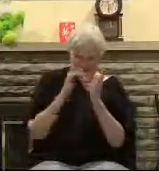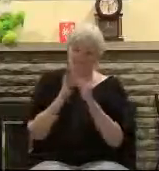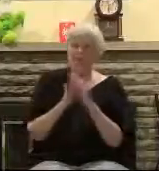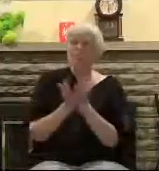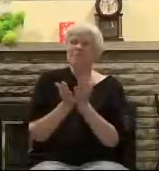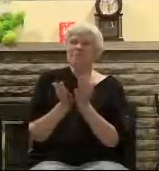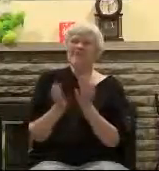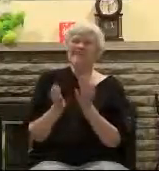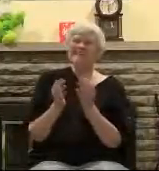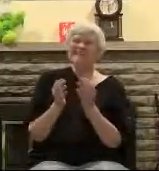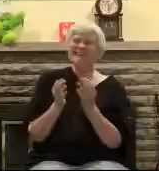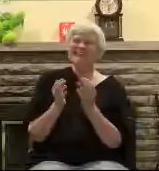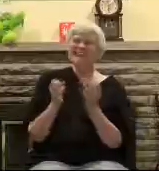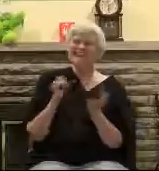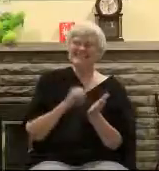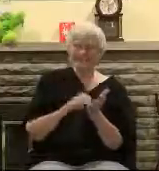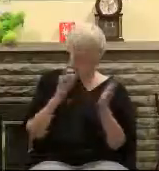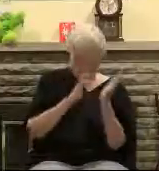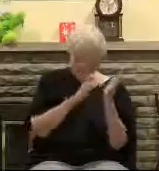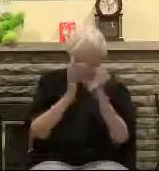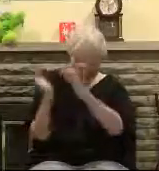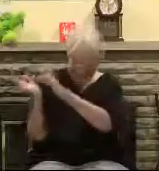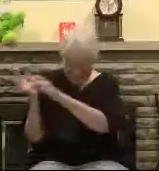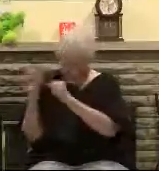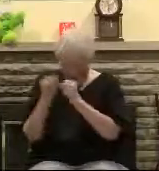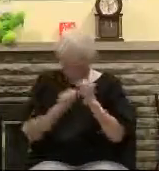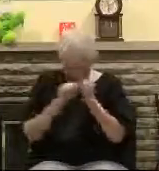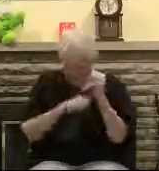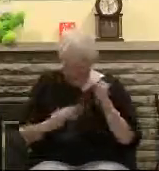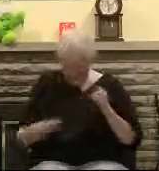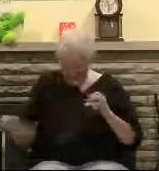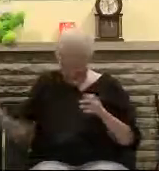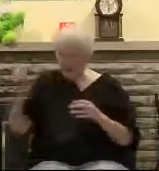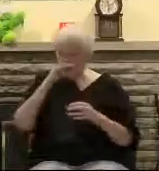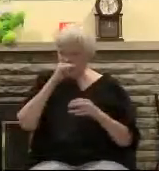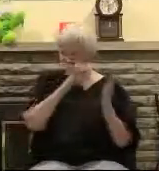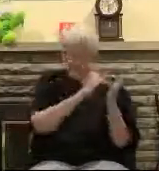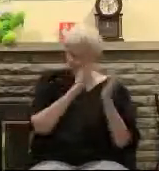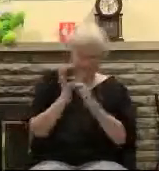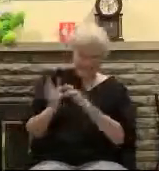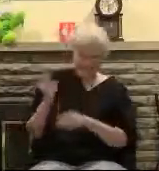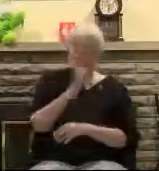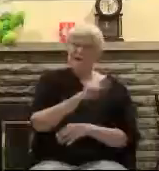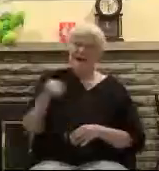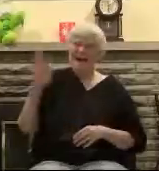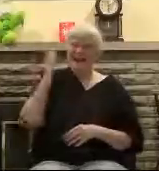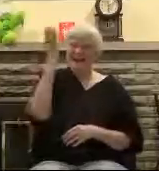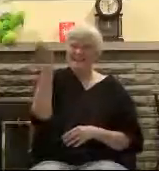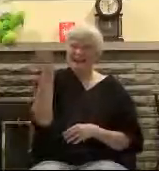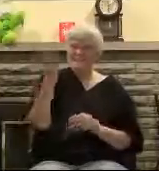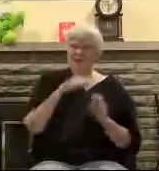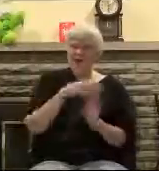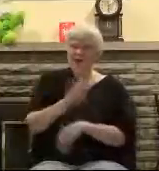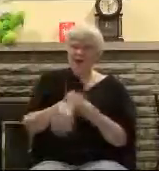There's no such thing Dark energy Dark matter They're going to find out It's Jesus The Bible says By